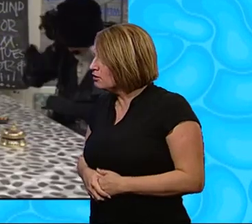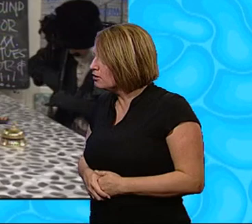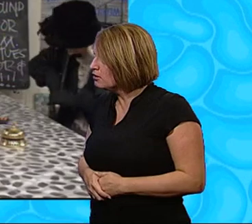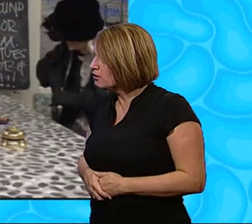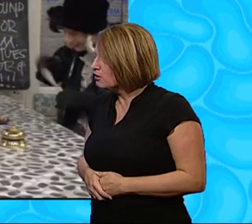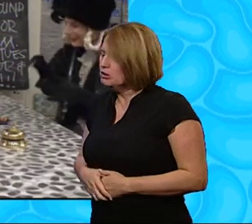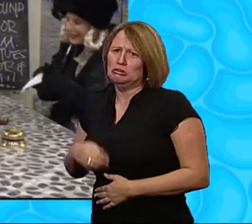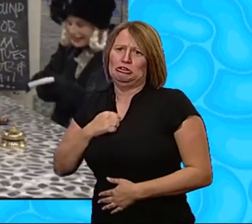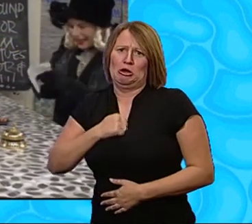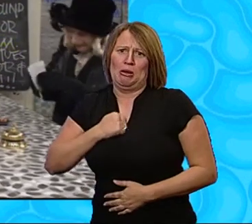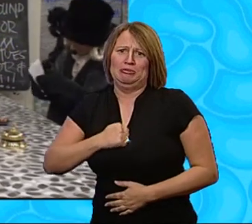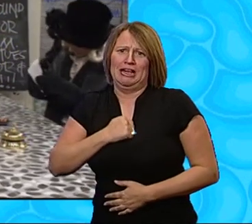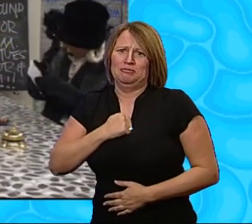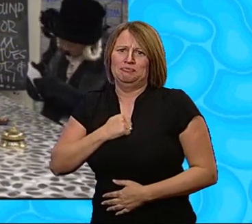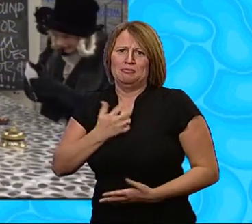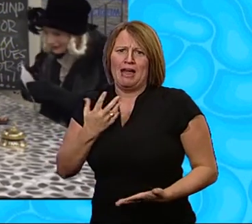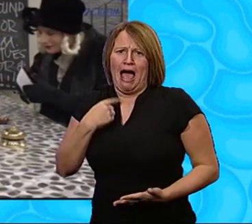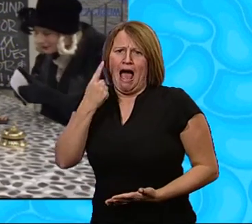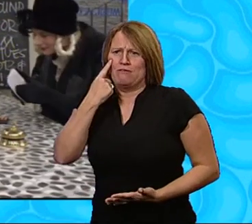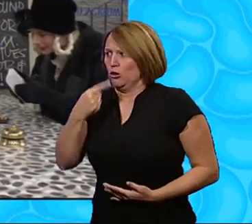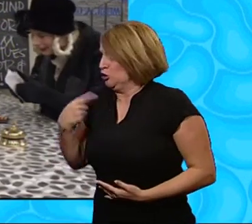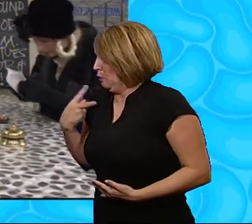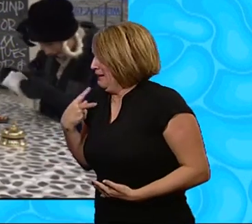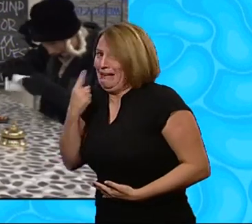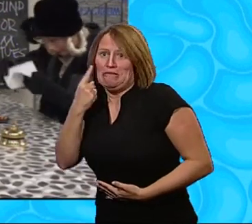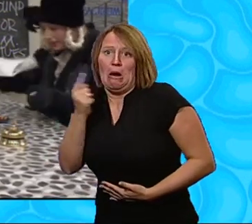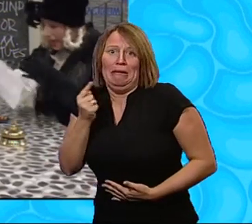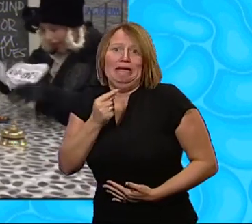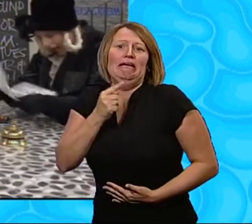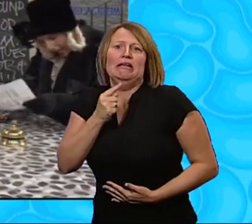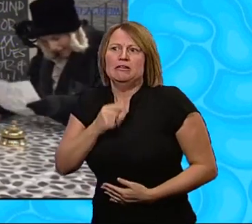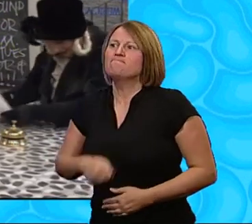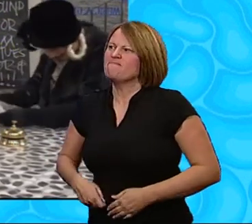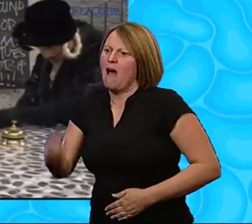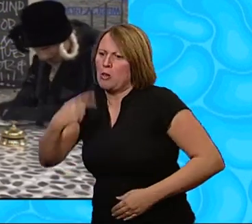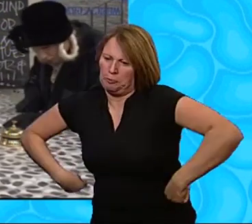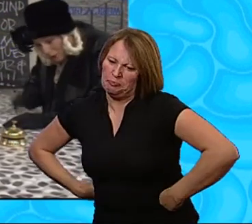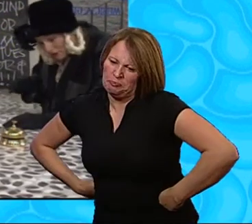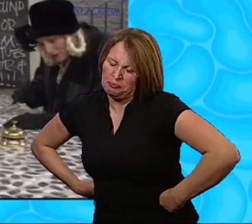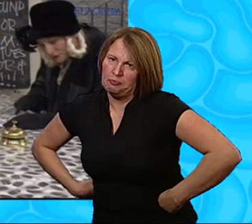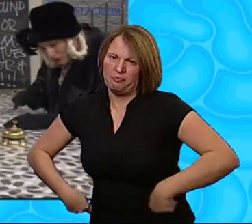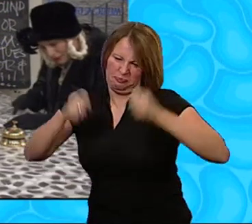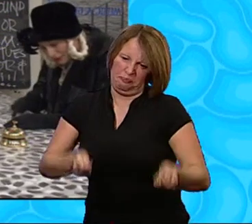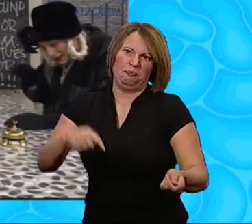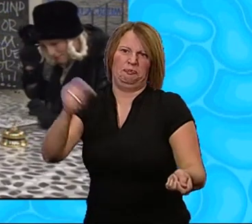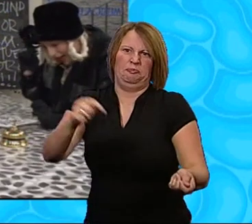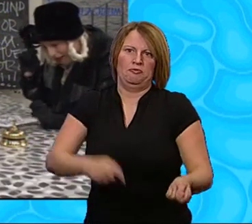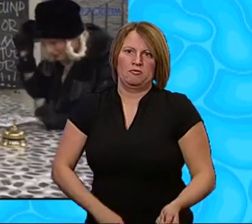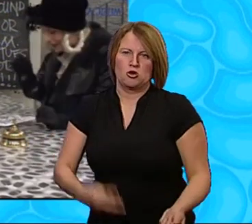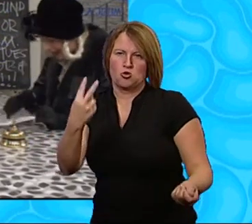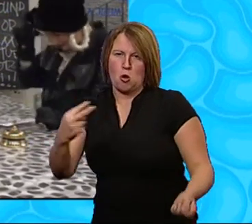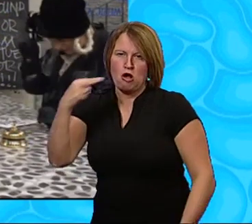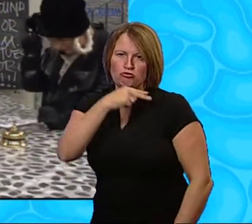Sorry about that So, have a look Let's have a look, shall we? Ah, yes So, that's £243